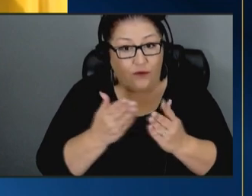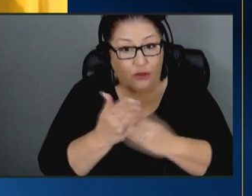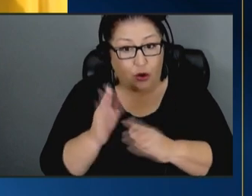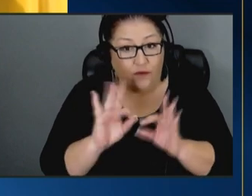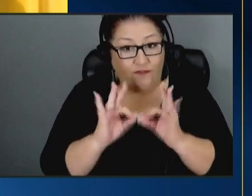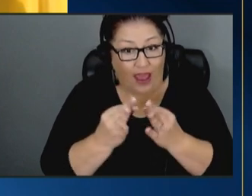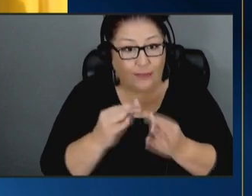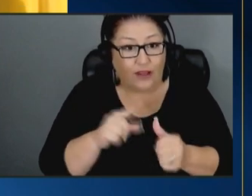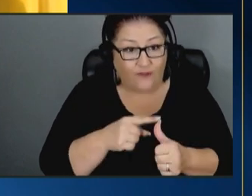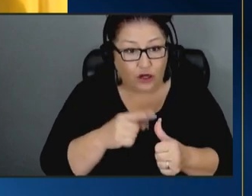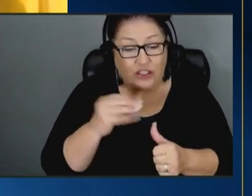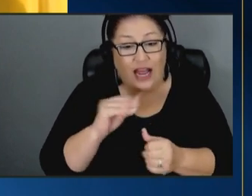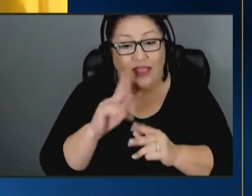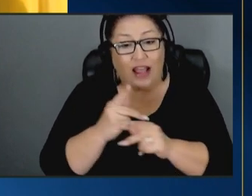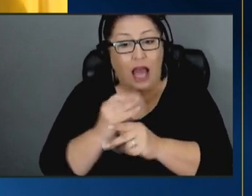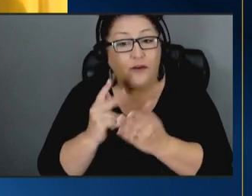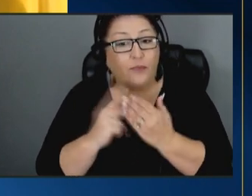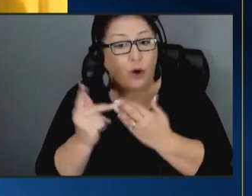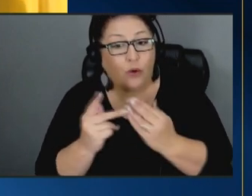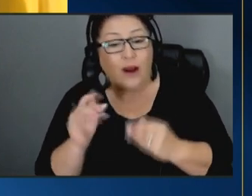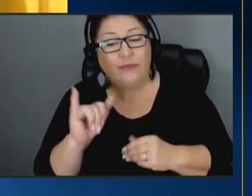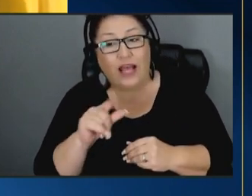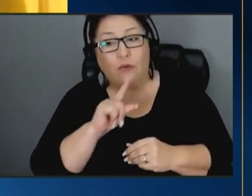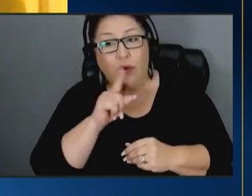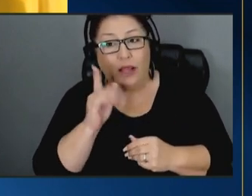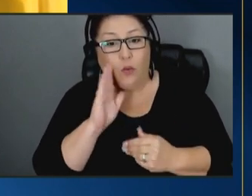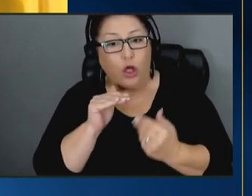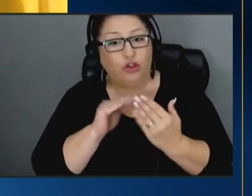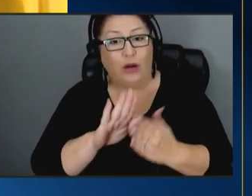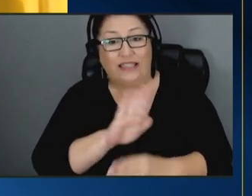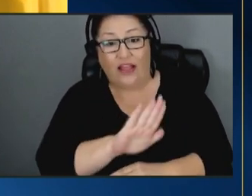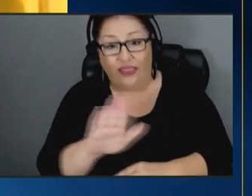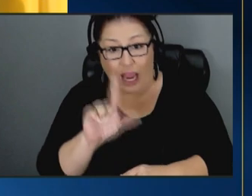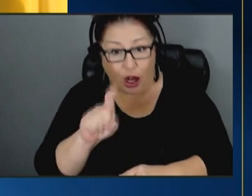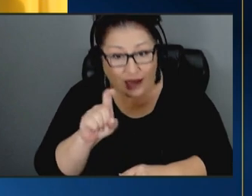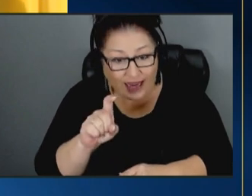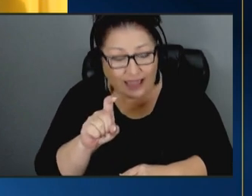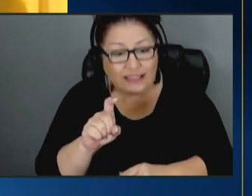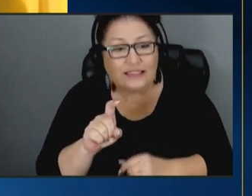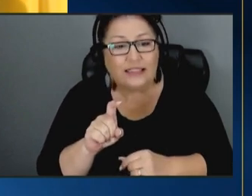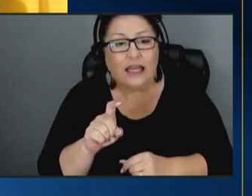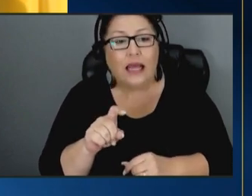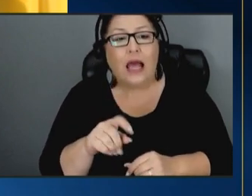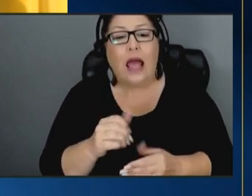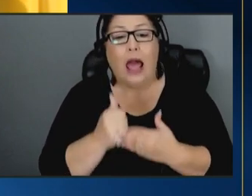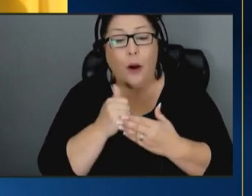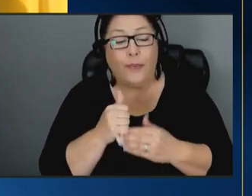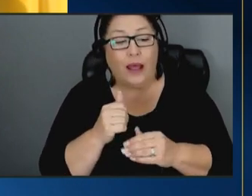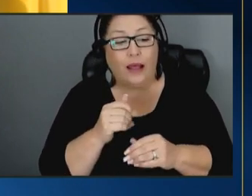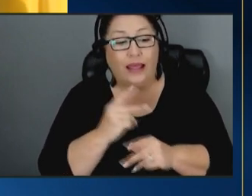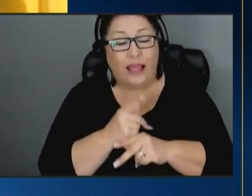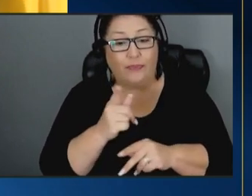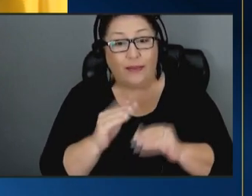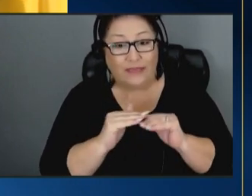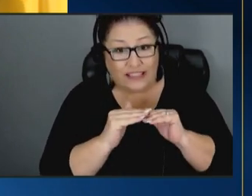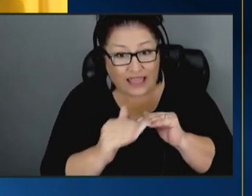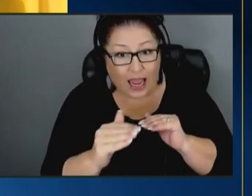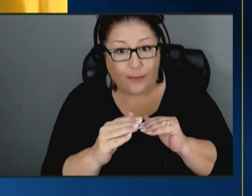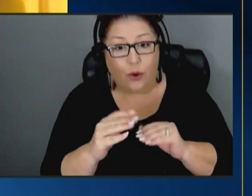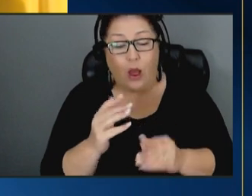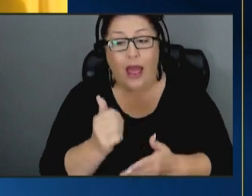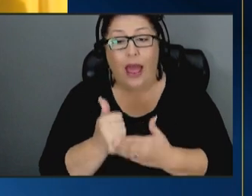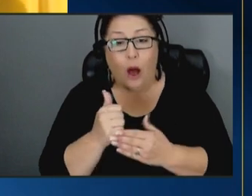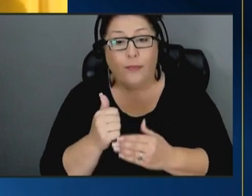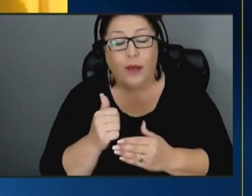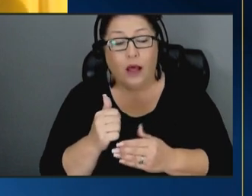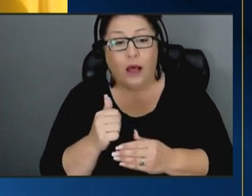the kinds of programs that will really address their needs help keep them stable help keep children safe and and and support their